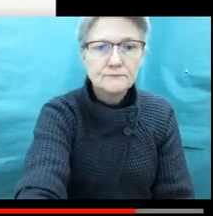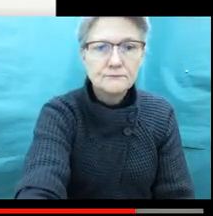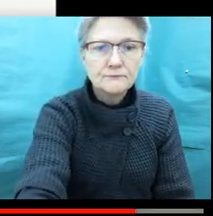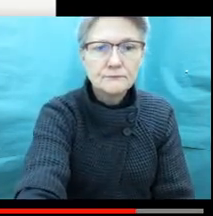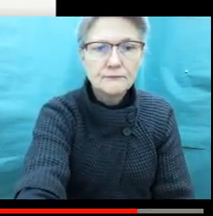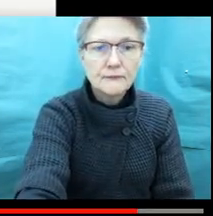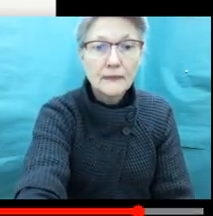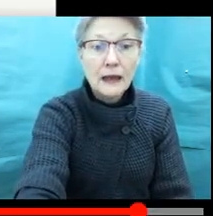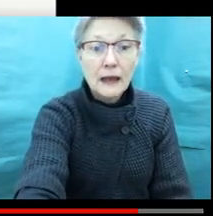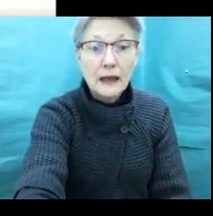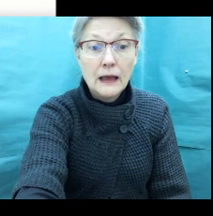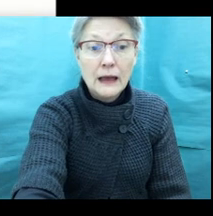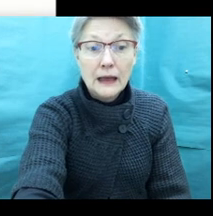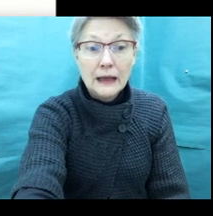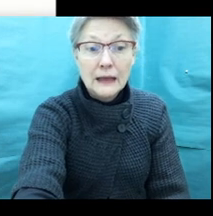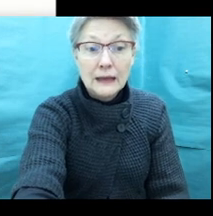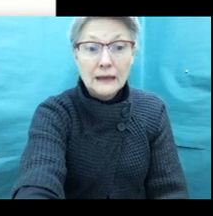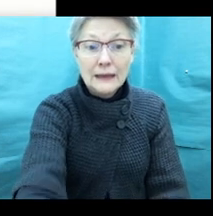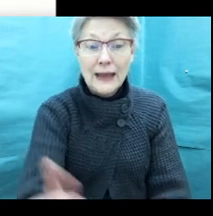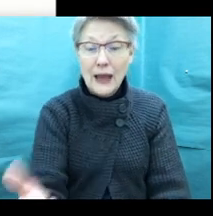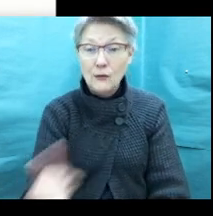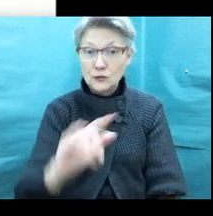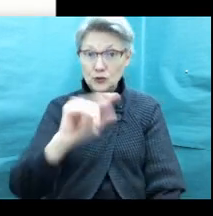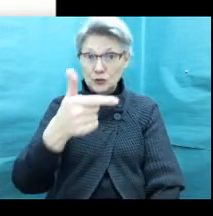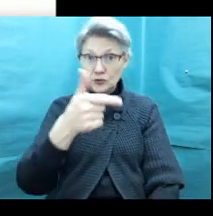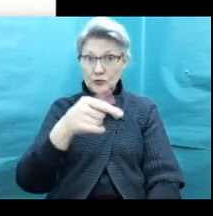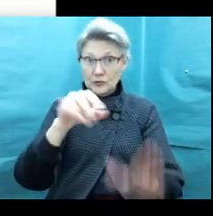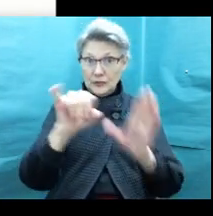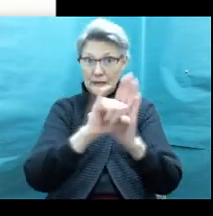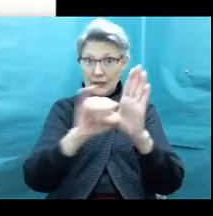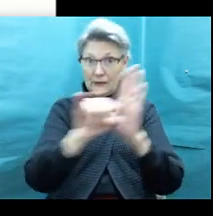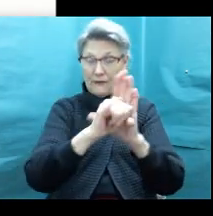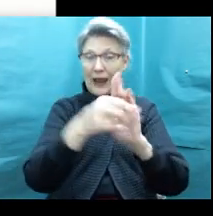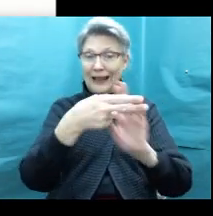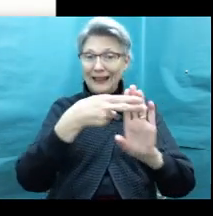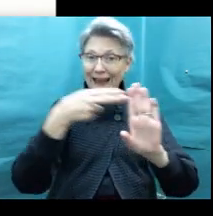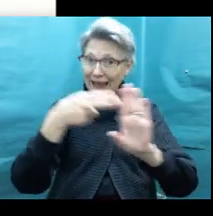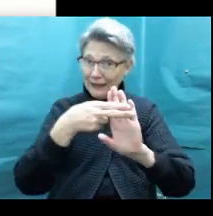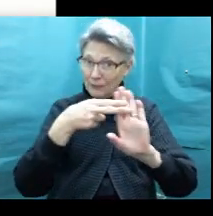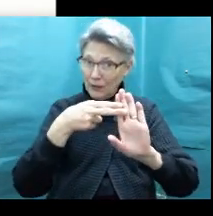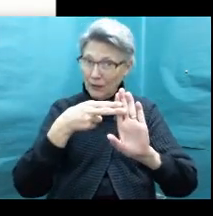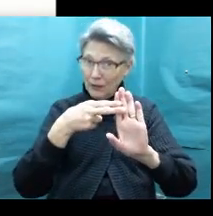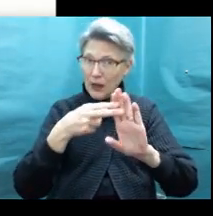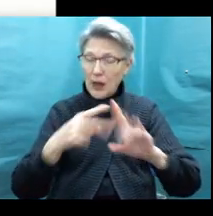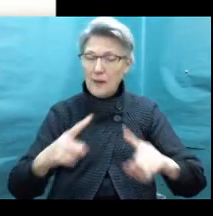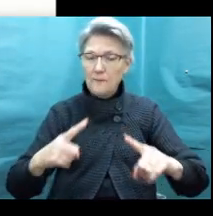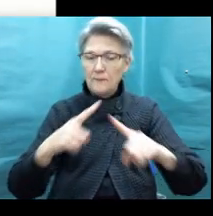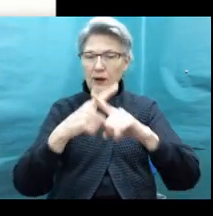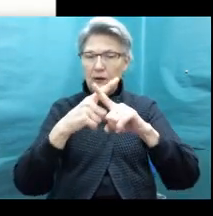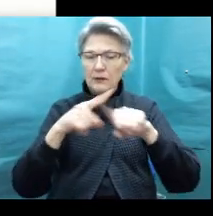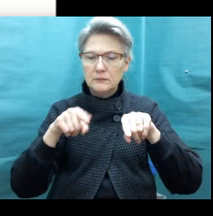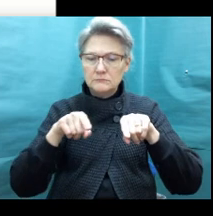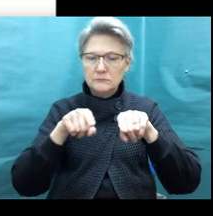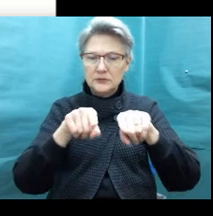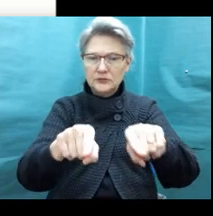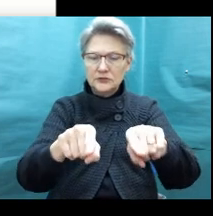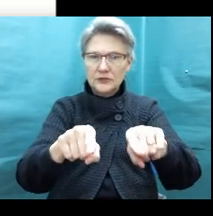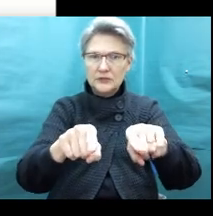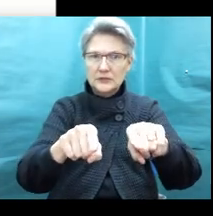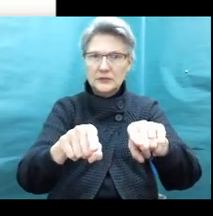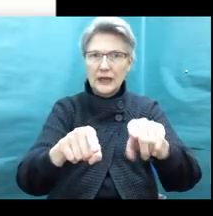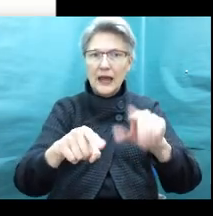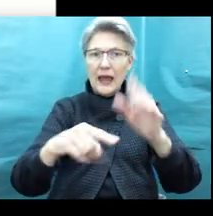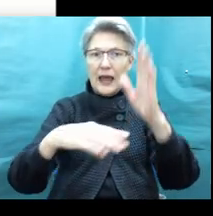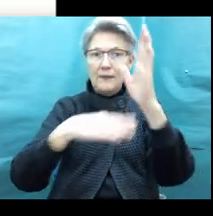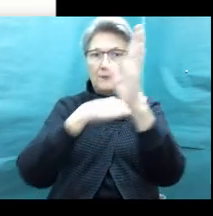Now it's your turn to identify some parallel intersecting and perpendicular lines. You're going to take